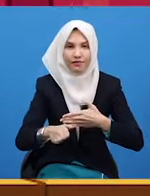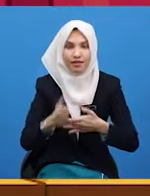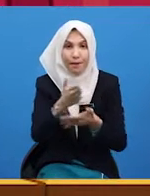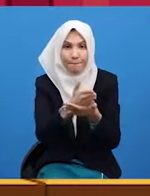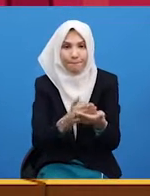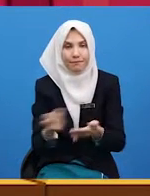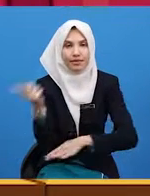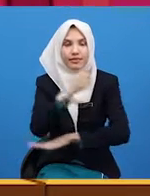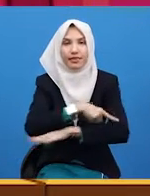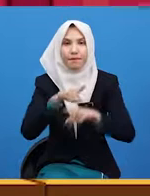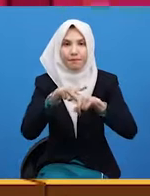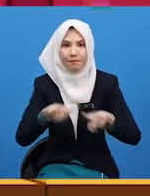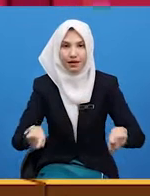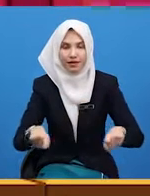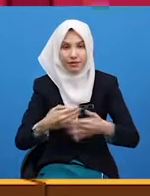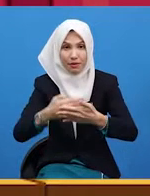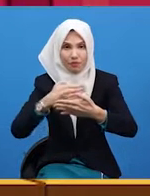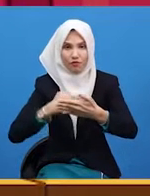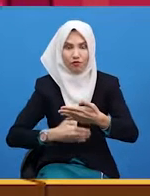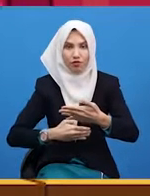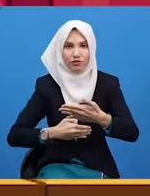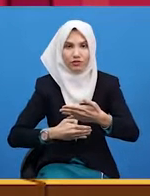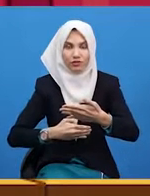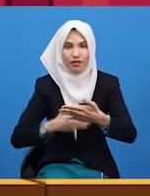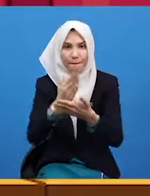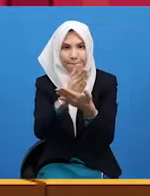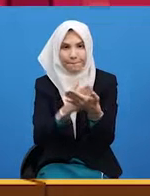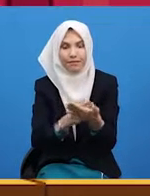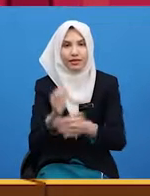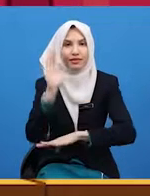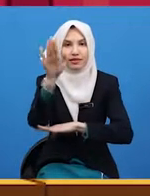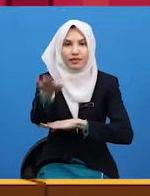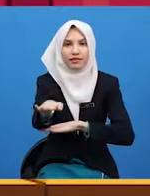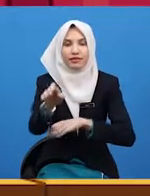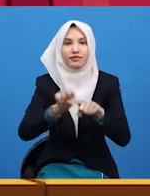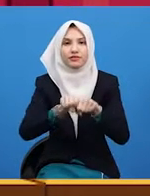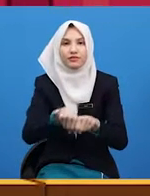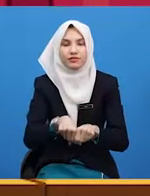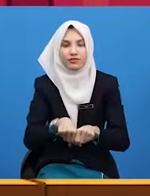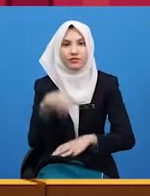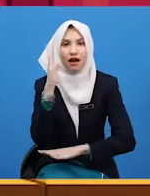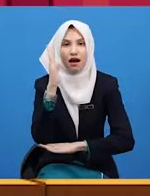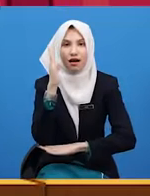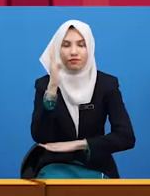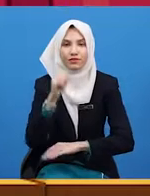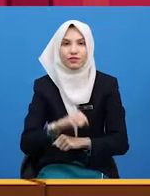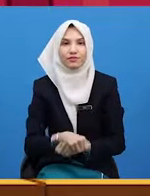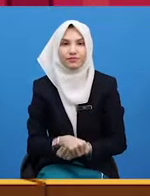but before midnight. So, it's the afternoon,